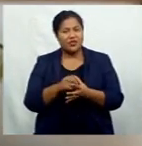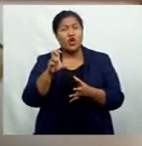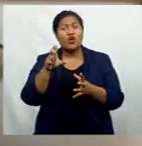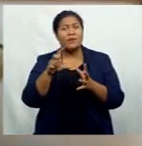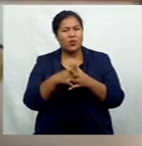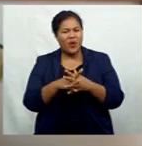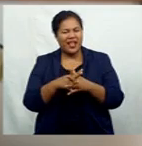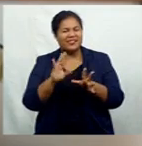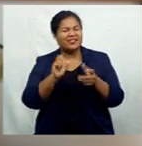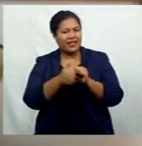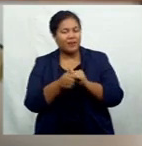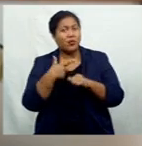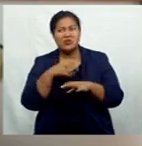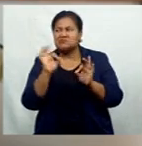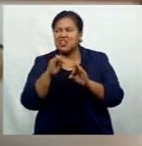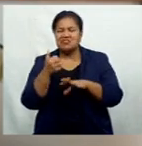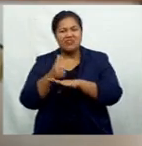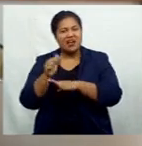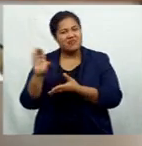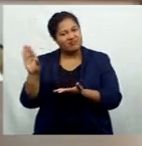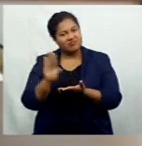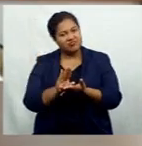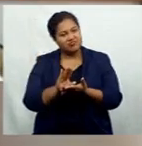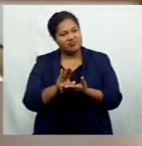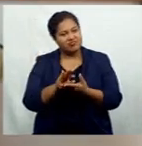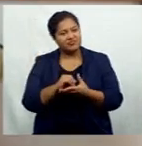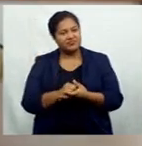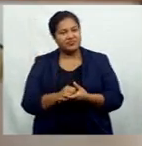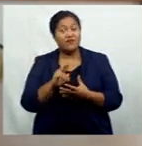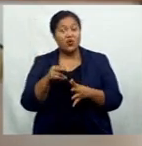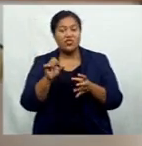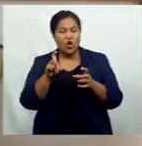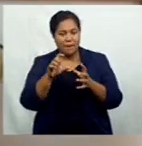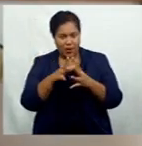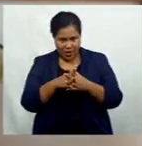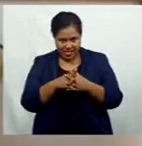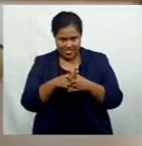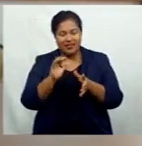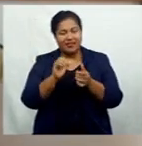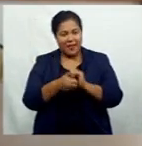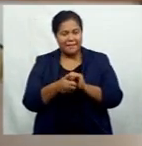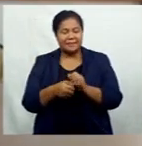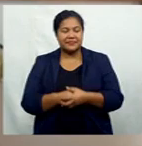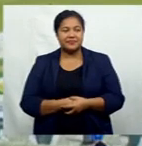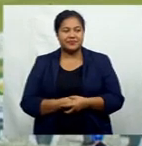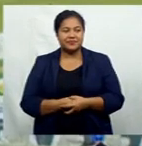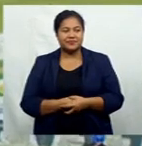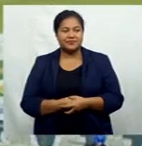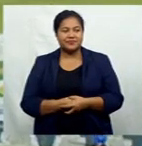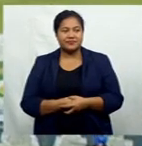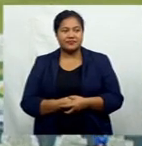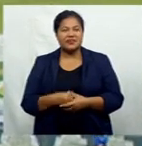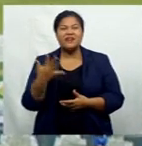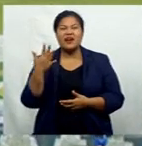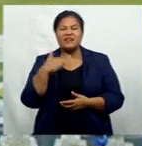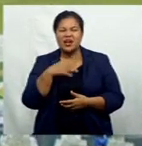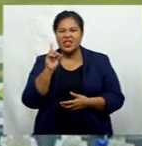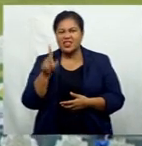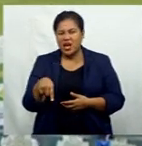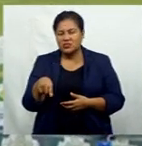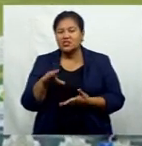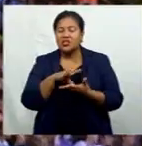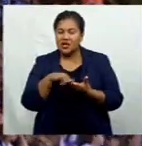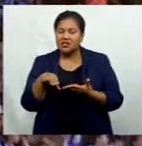did get funding from government to assist in preparation for the Commonwealth Games. $500,000 and